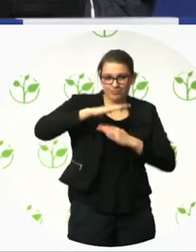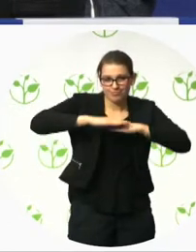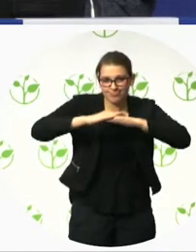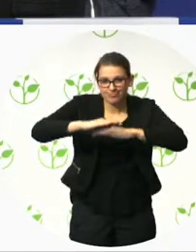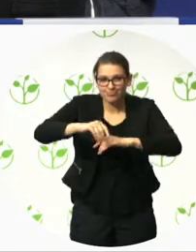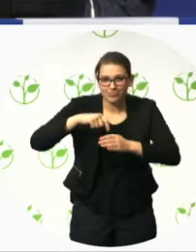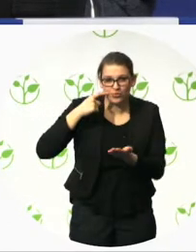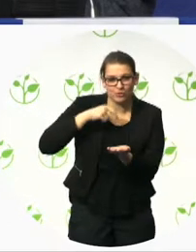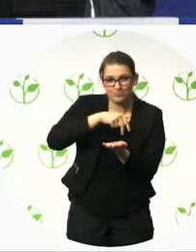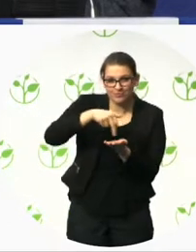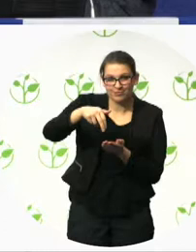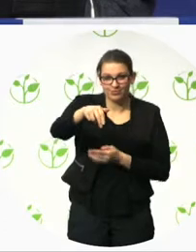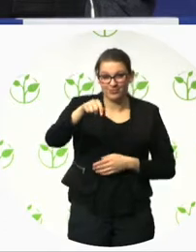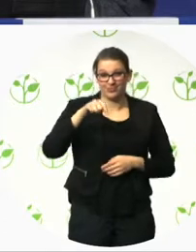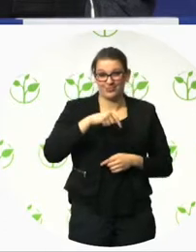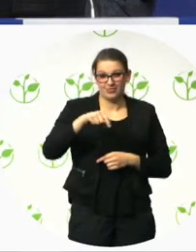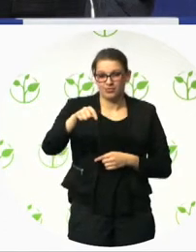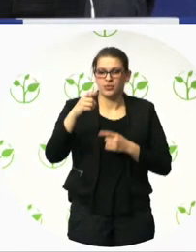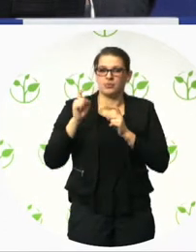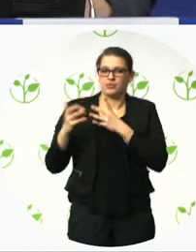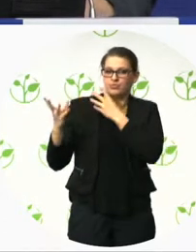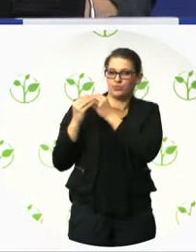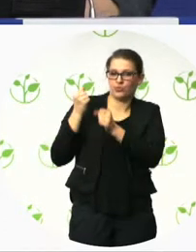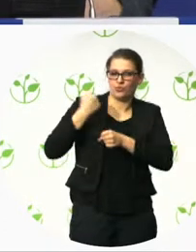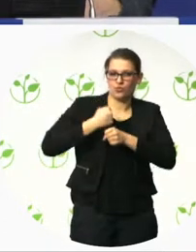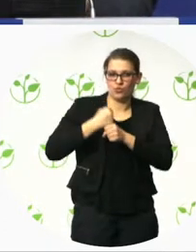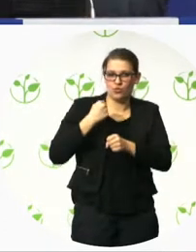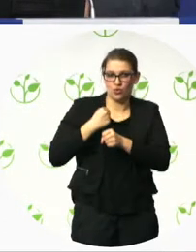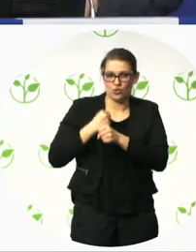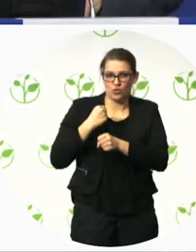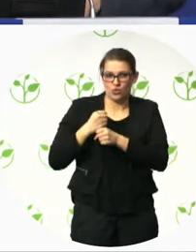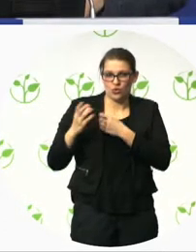transport system for walkers with and without disabilities.